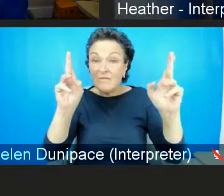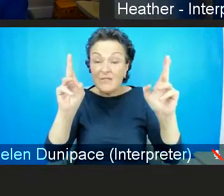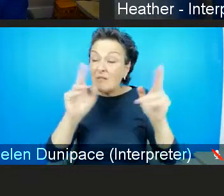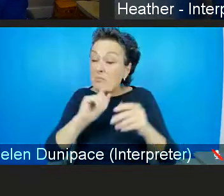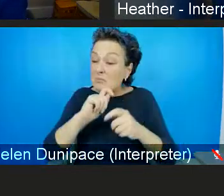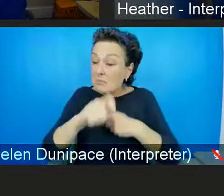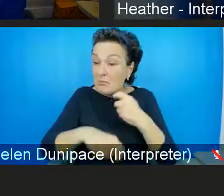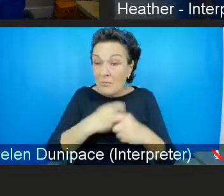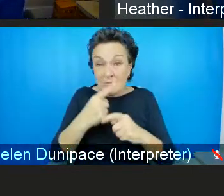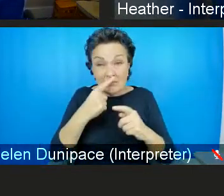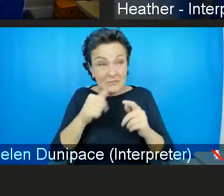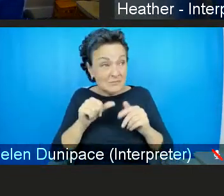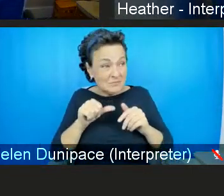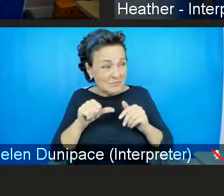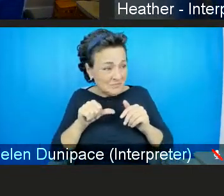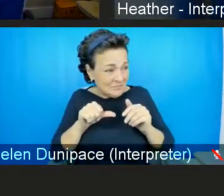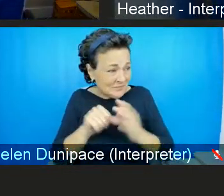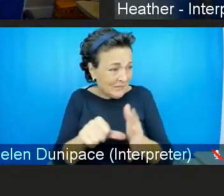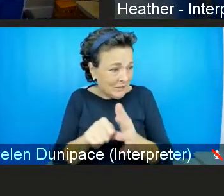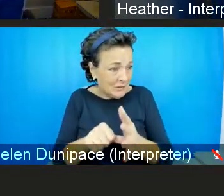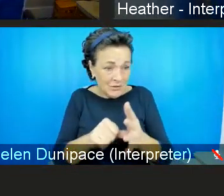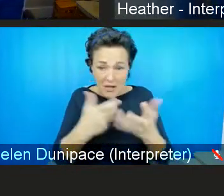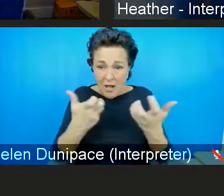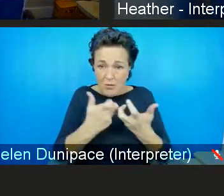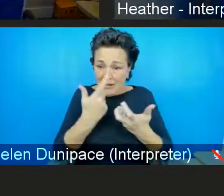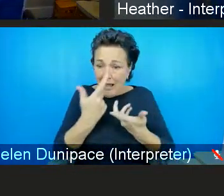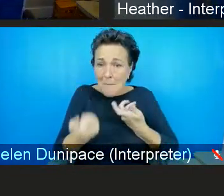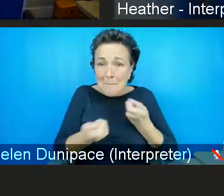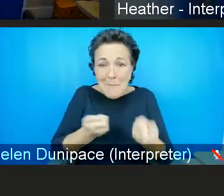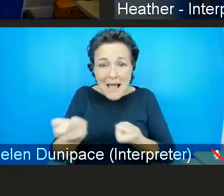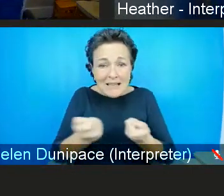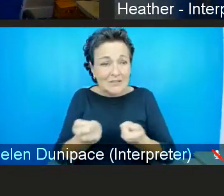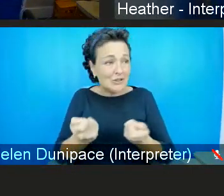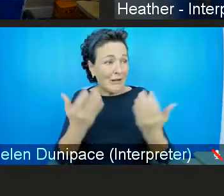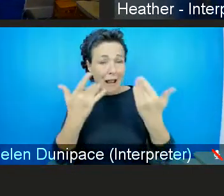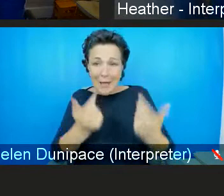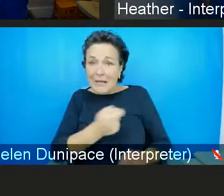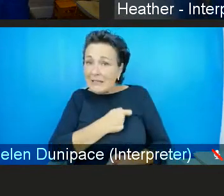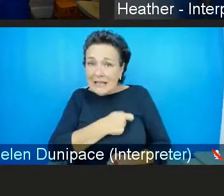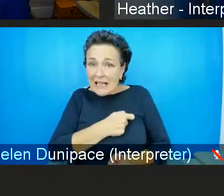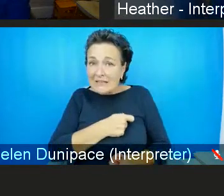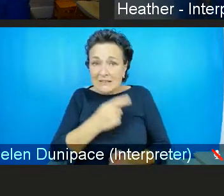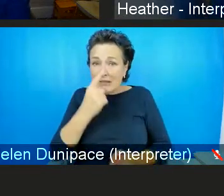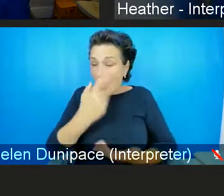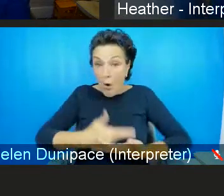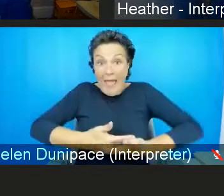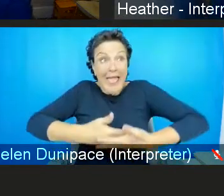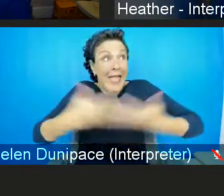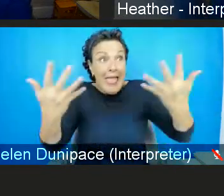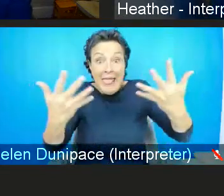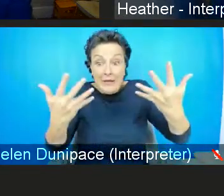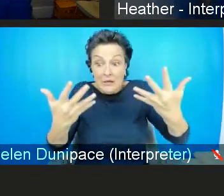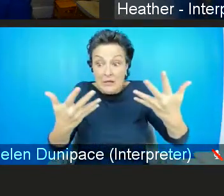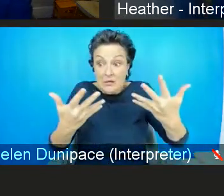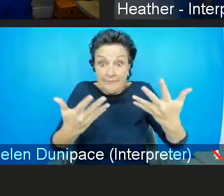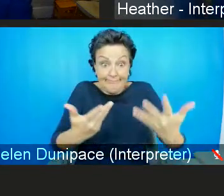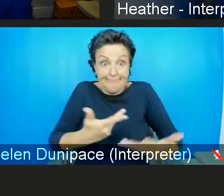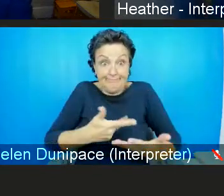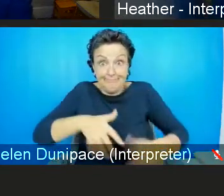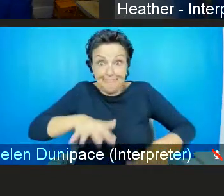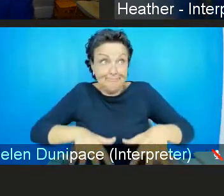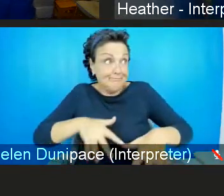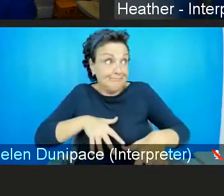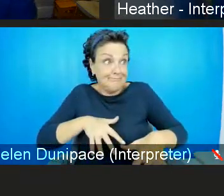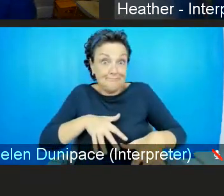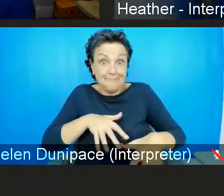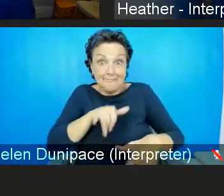difficult to be able to manage climate anxiety or any any form of uncertainty in a way